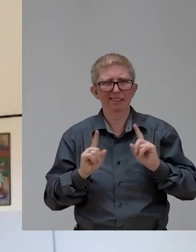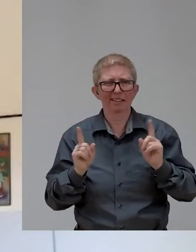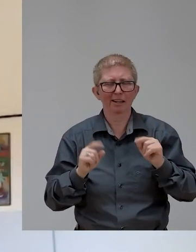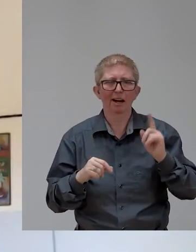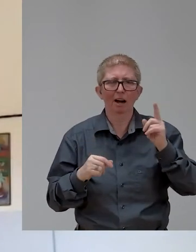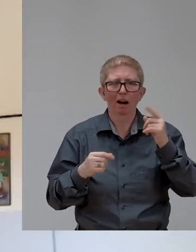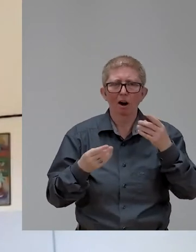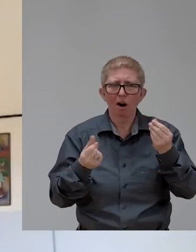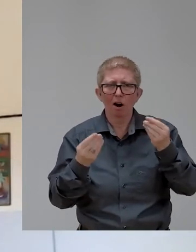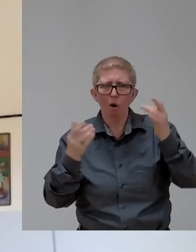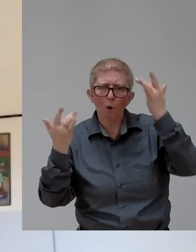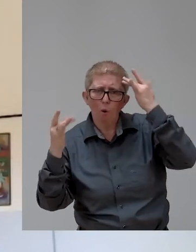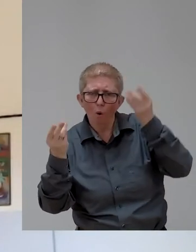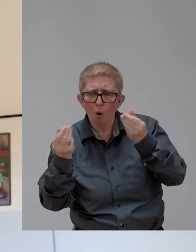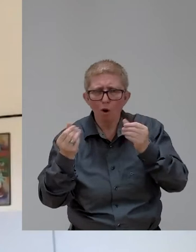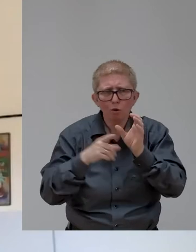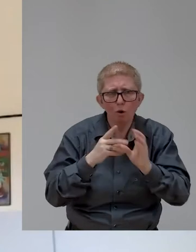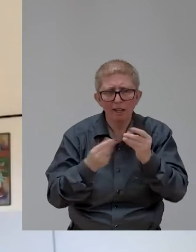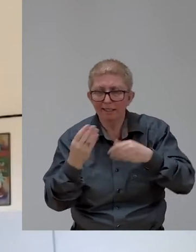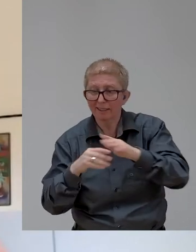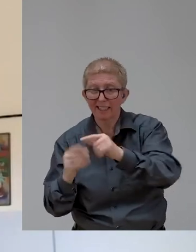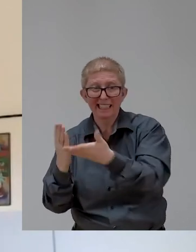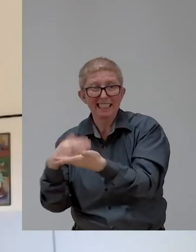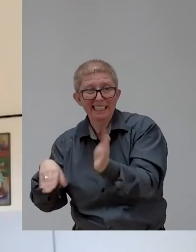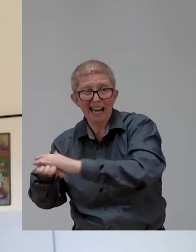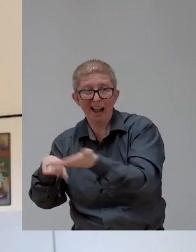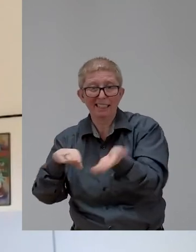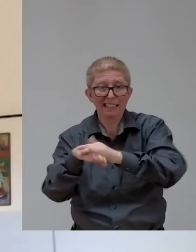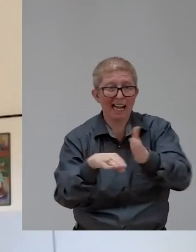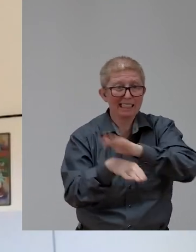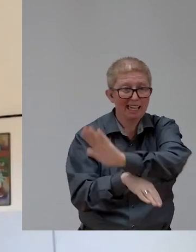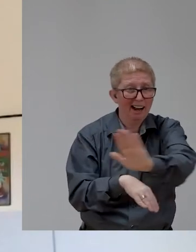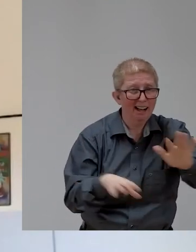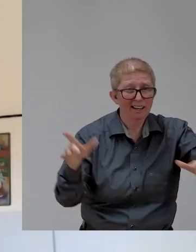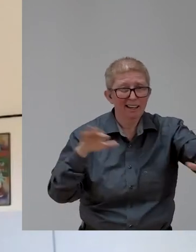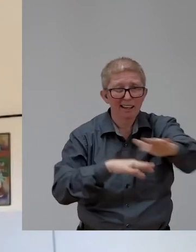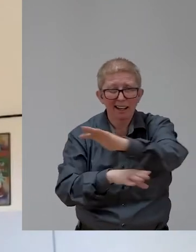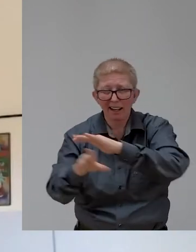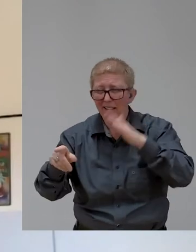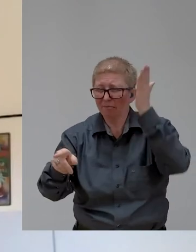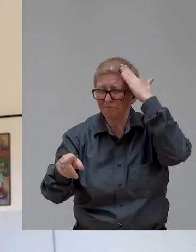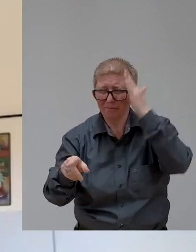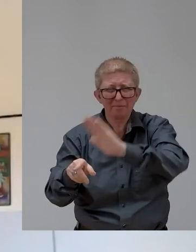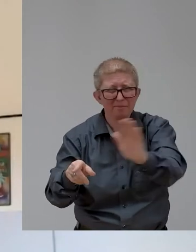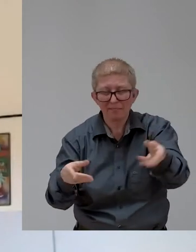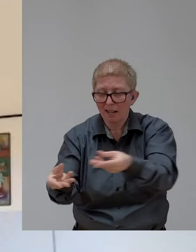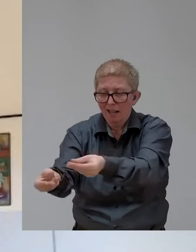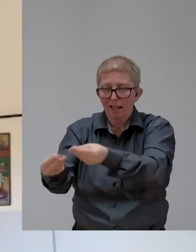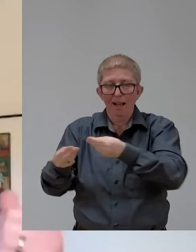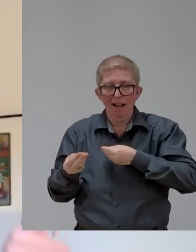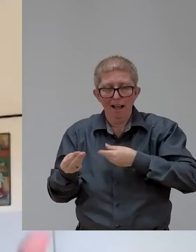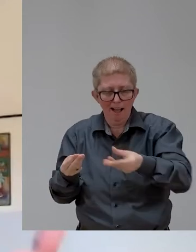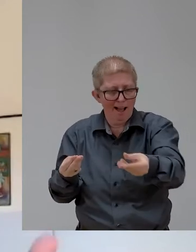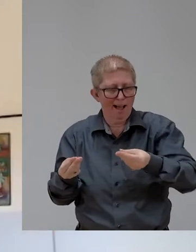people who are experts in what they do have come to us with their ambitions and we've been able to support them to move it forward. So